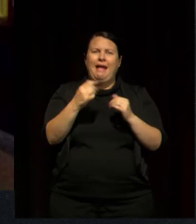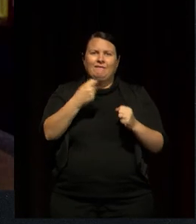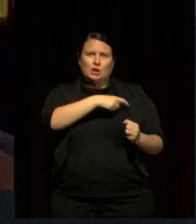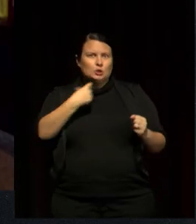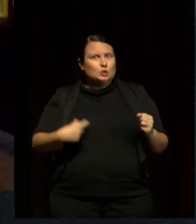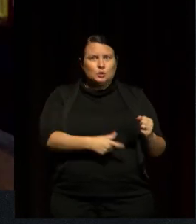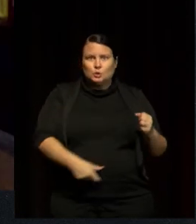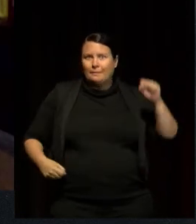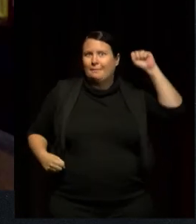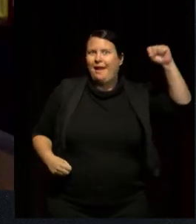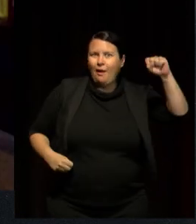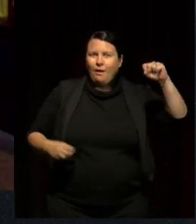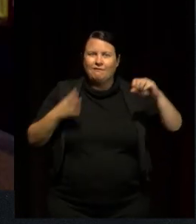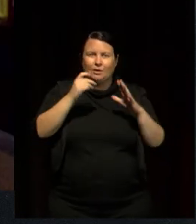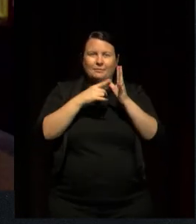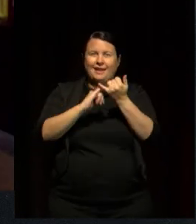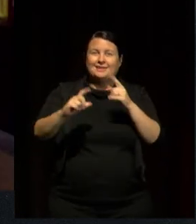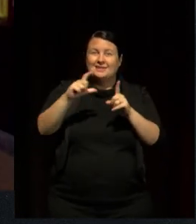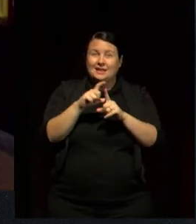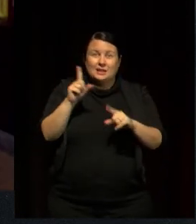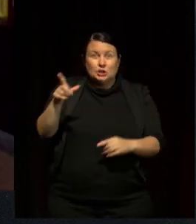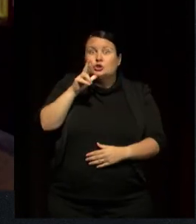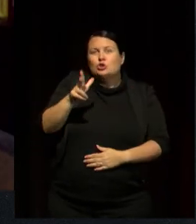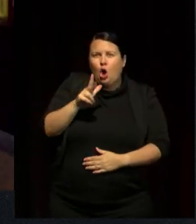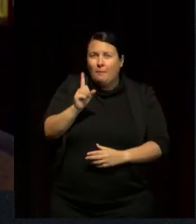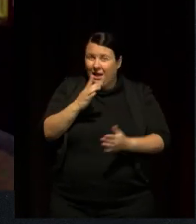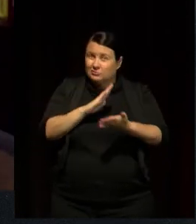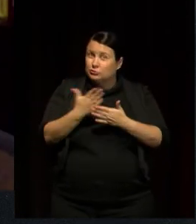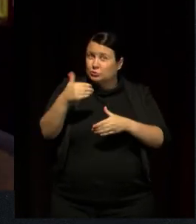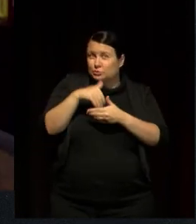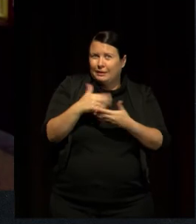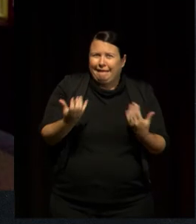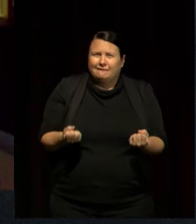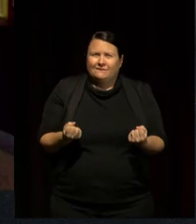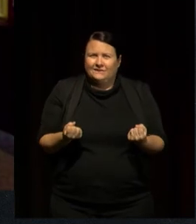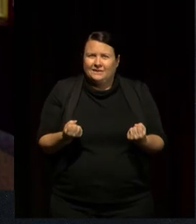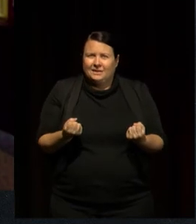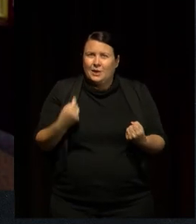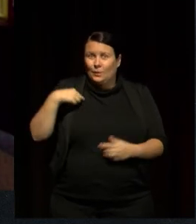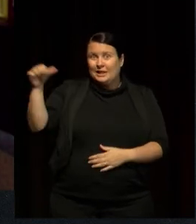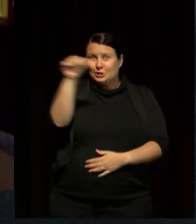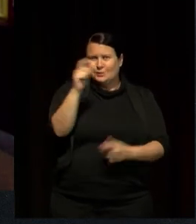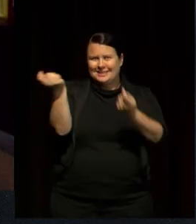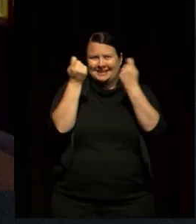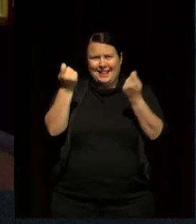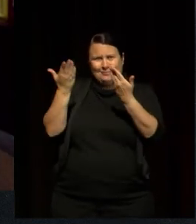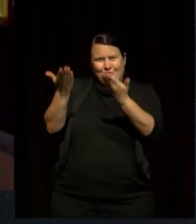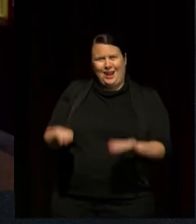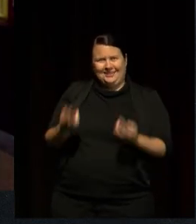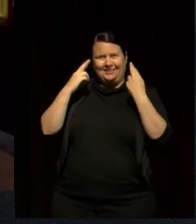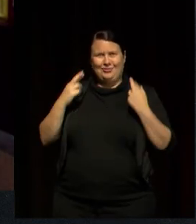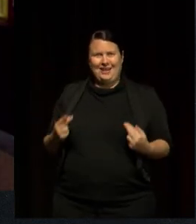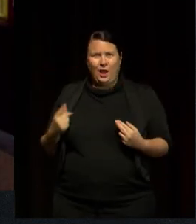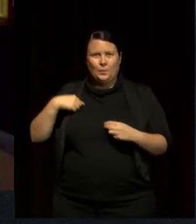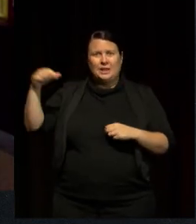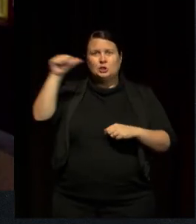say that she has. Right. And, and know, why, why, would we not celebrate that person? And why would we not elevate her